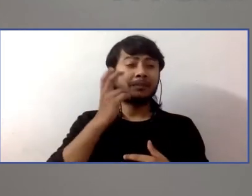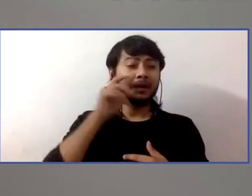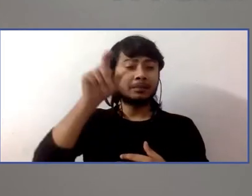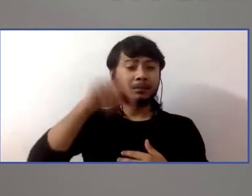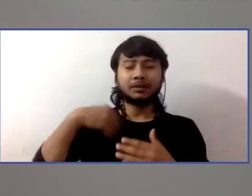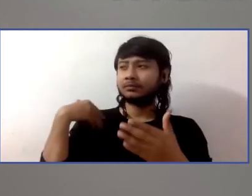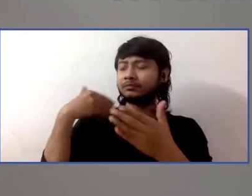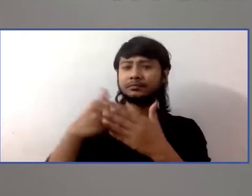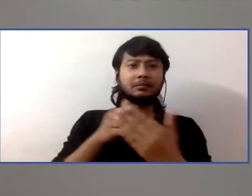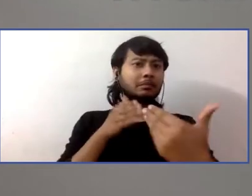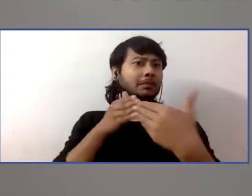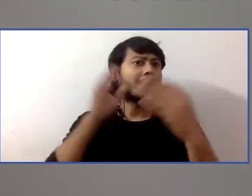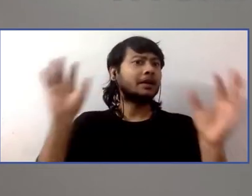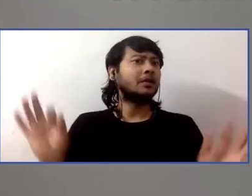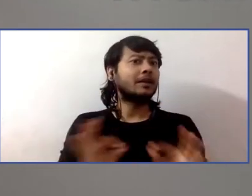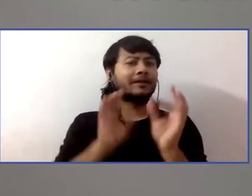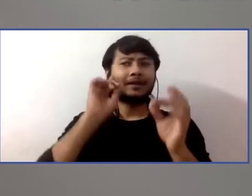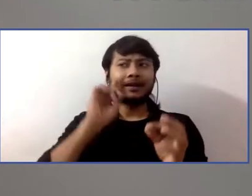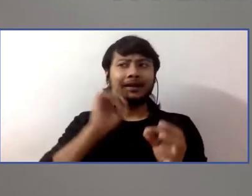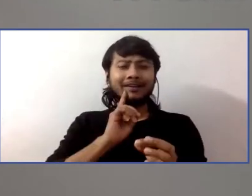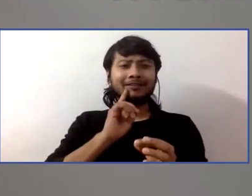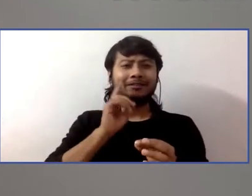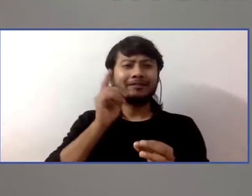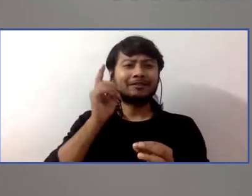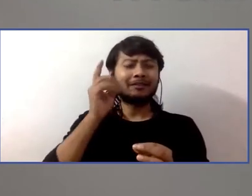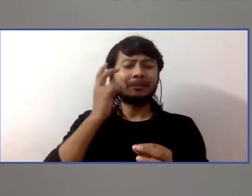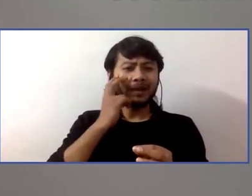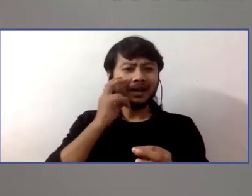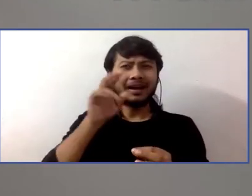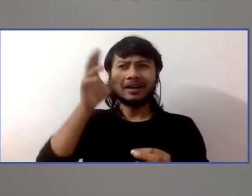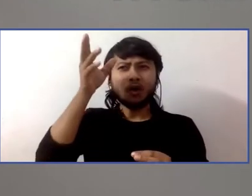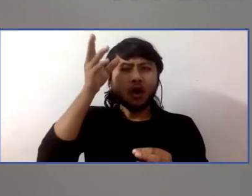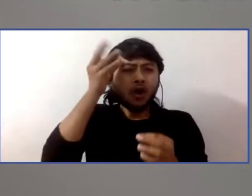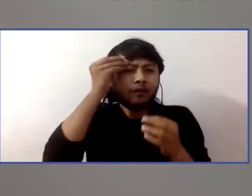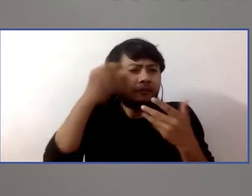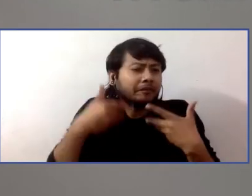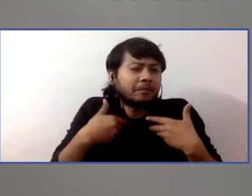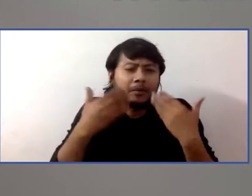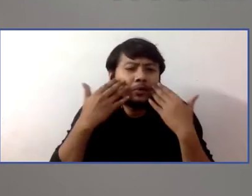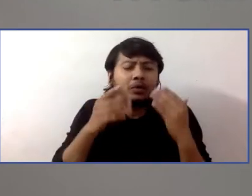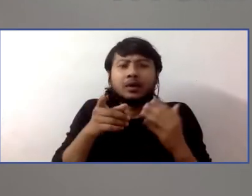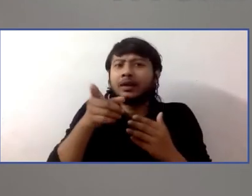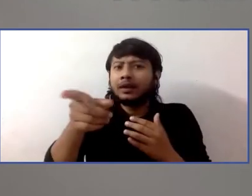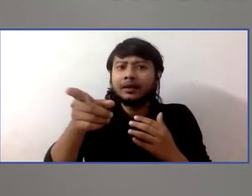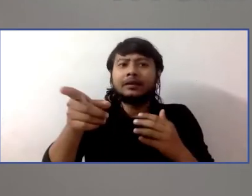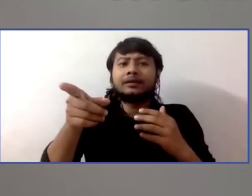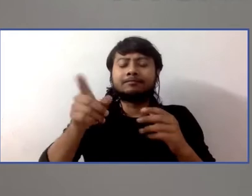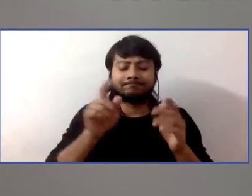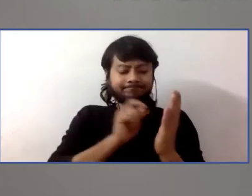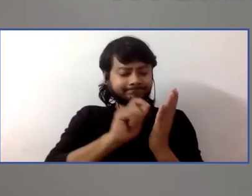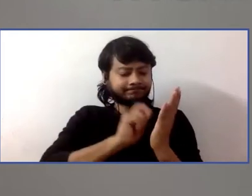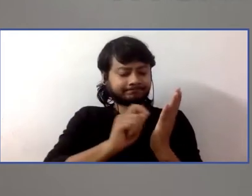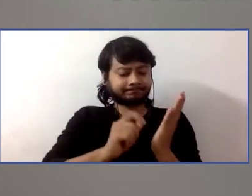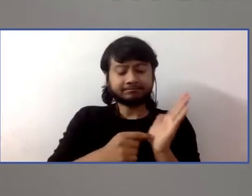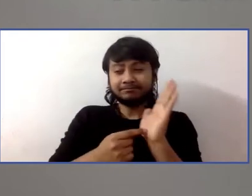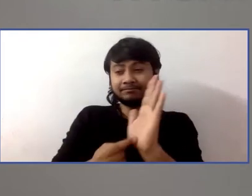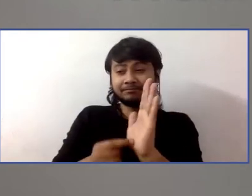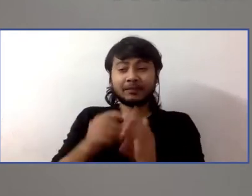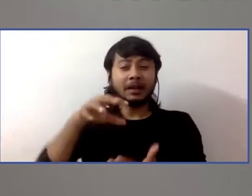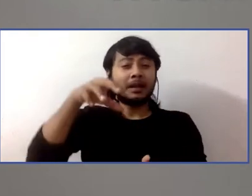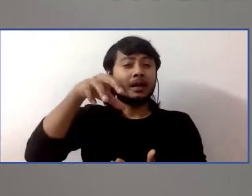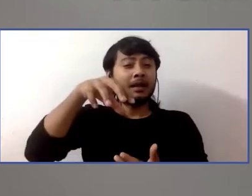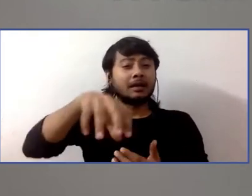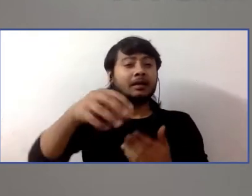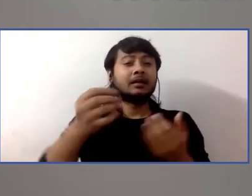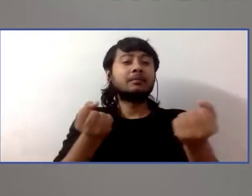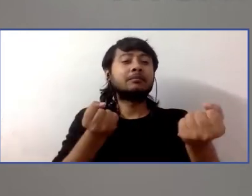ever even thought about this community. I tapped him. He pulled out a notepad and wrote that he needed a bus stop nearby. I took him over